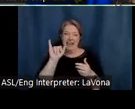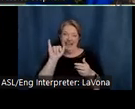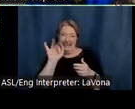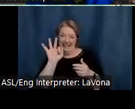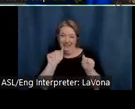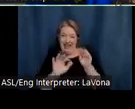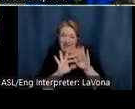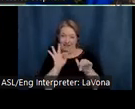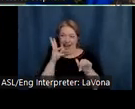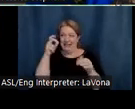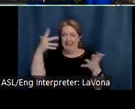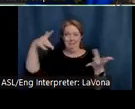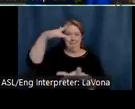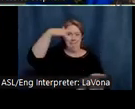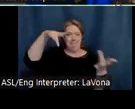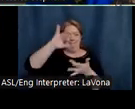labyrinth of creations.